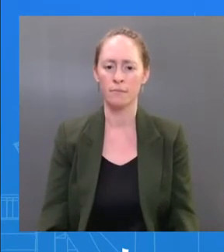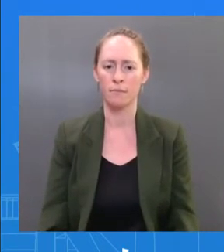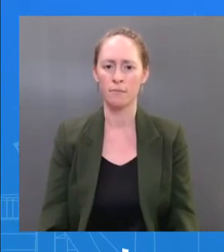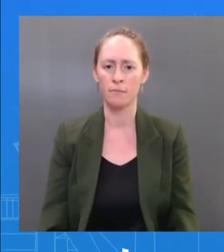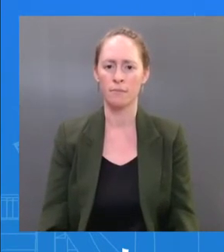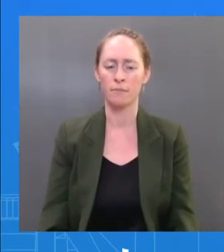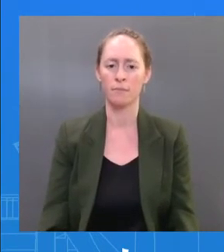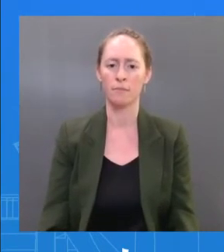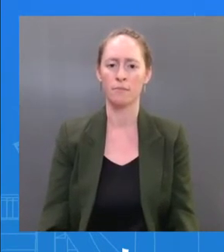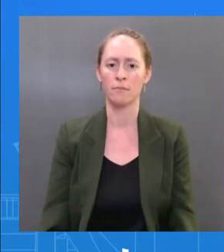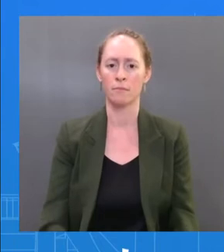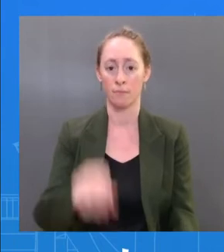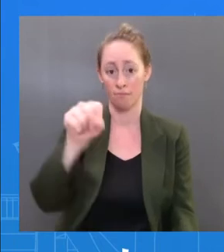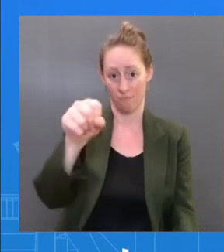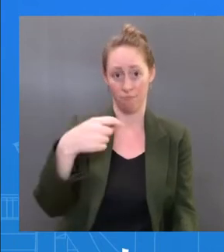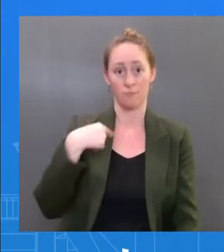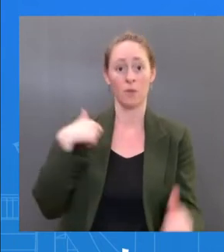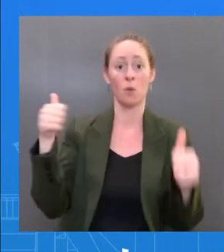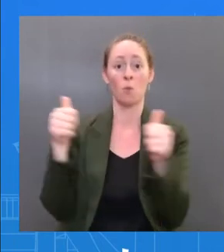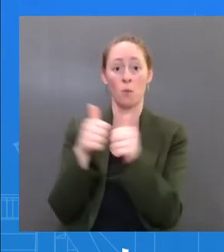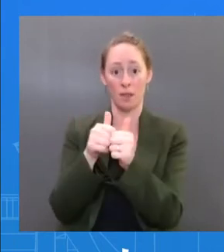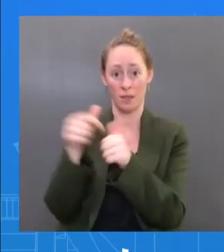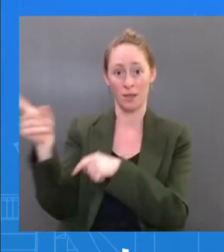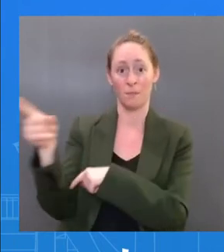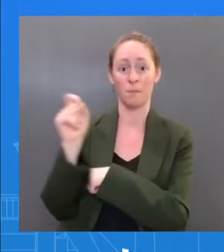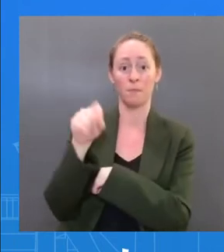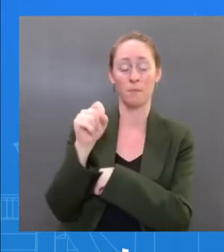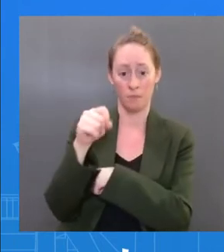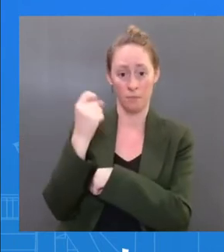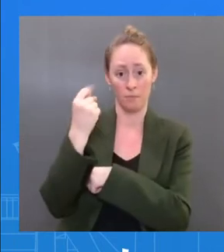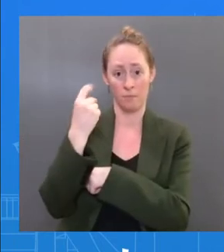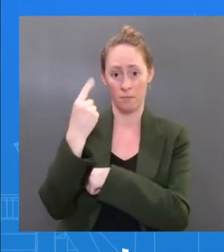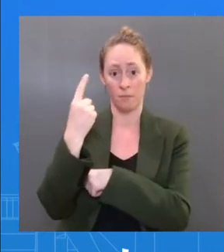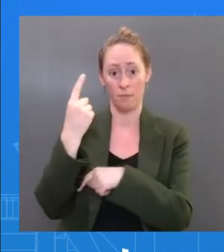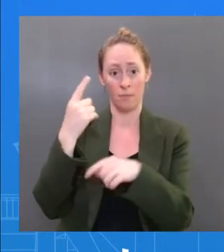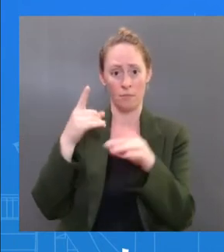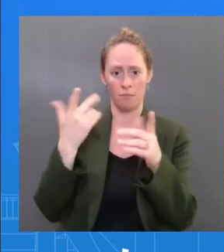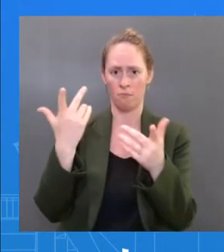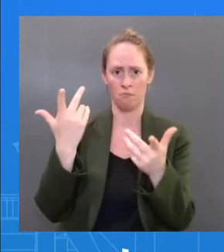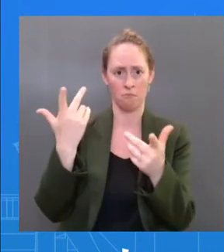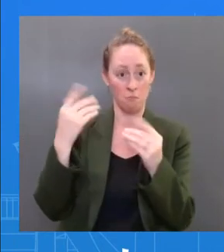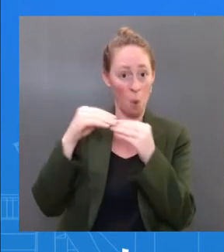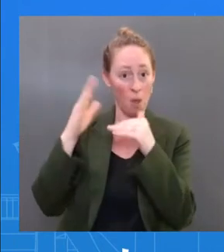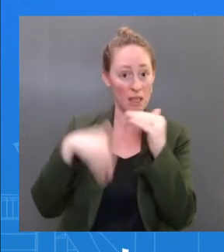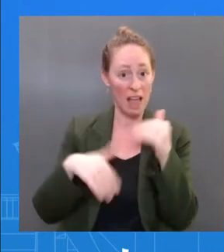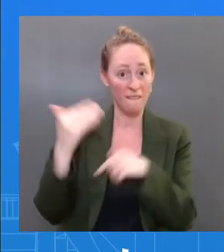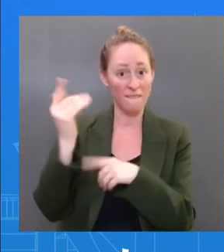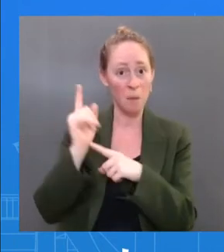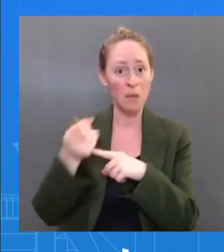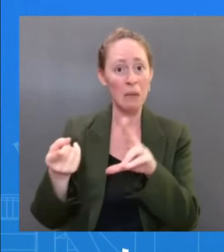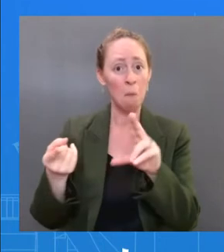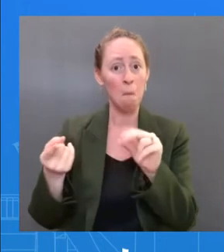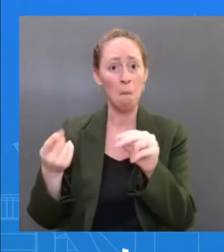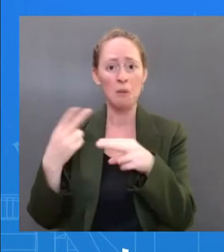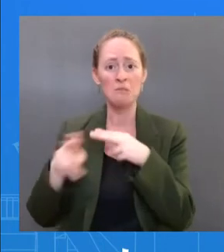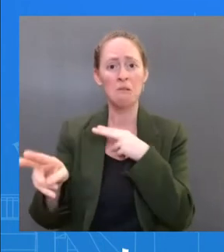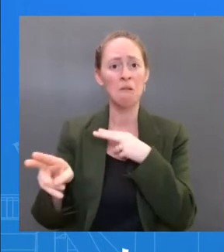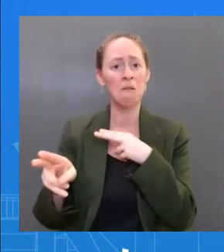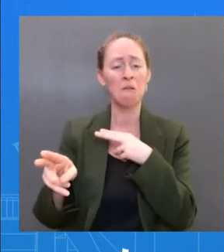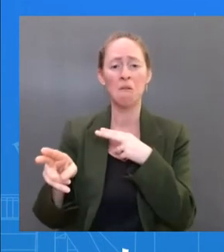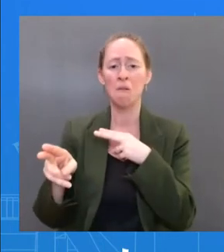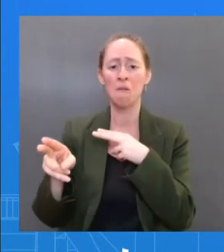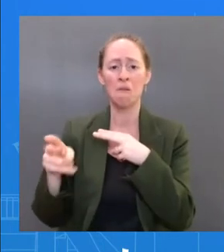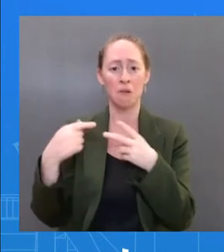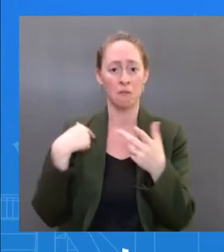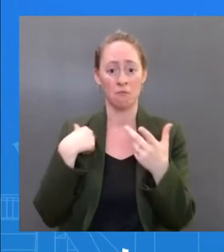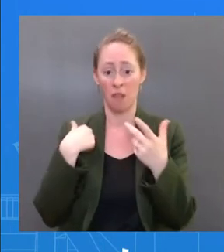was under 15 minutes. I was with him in short amount of time. I was wearing my mask the whole time. So, to your question, Peter, when